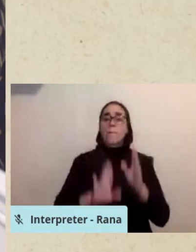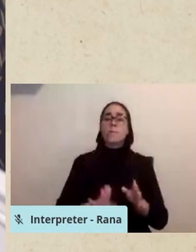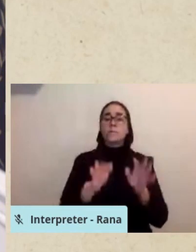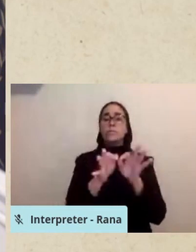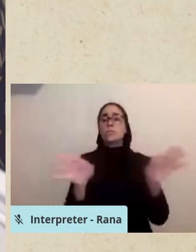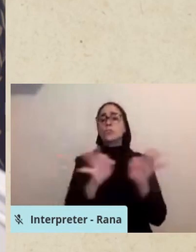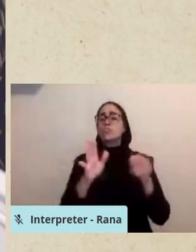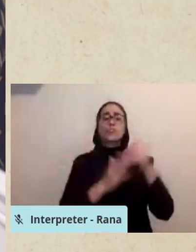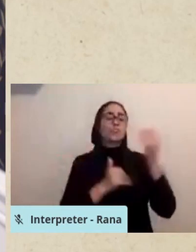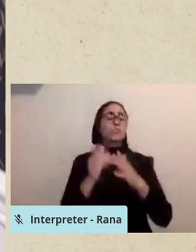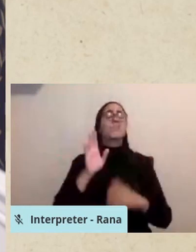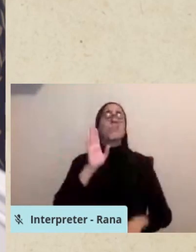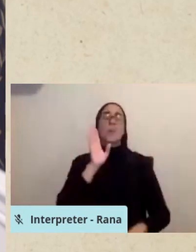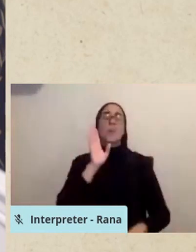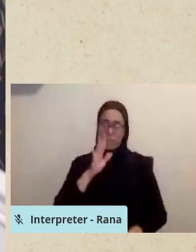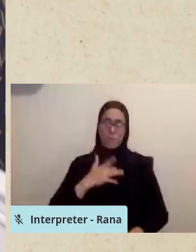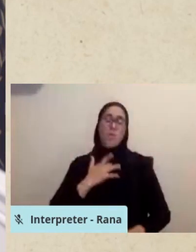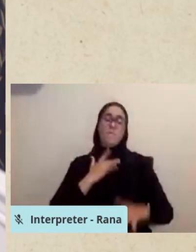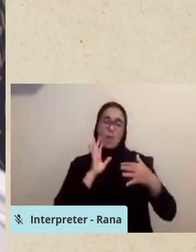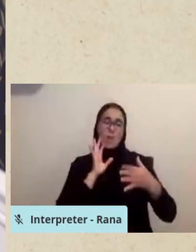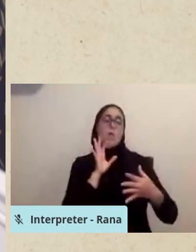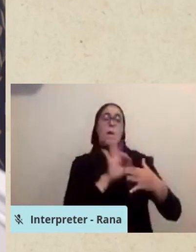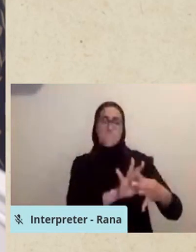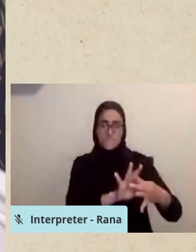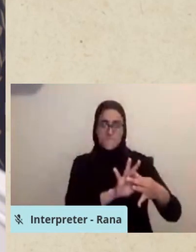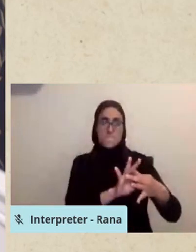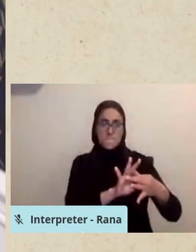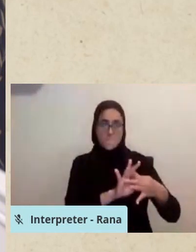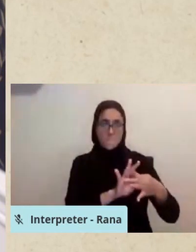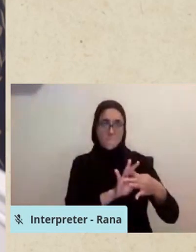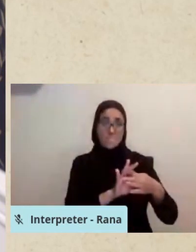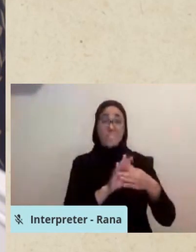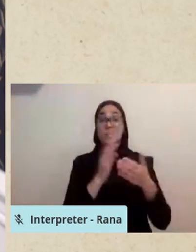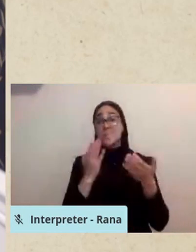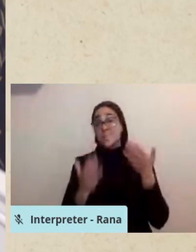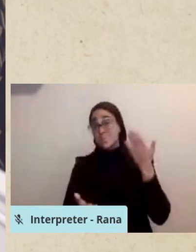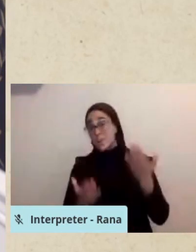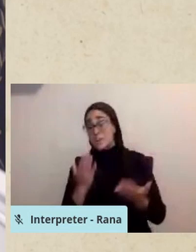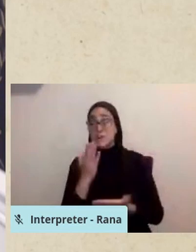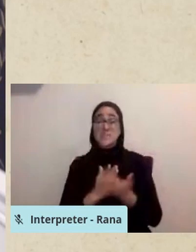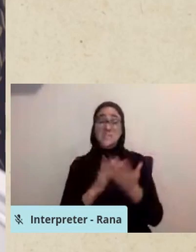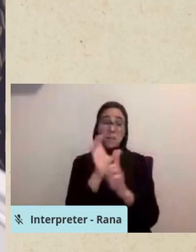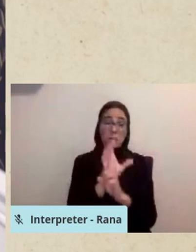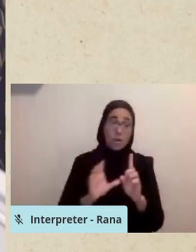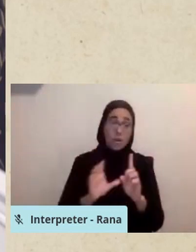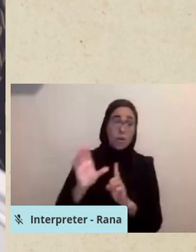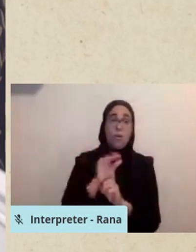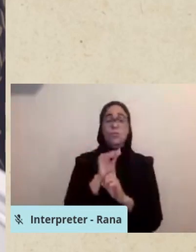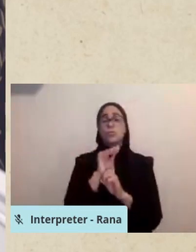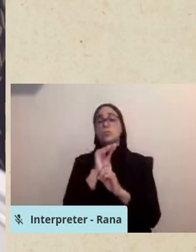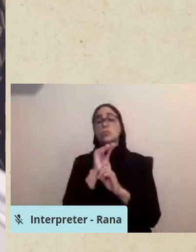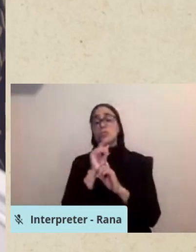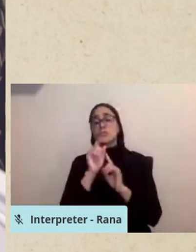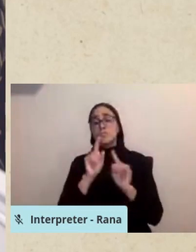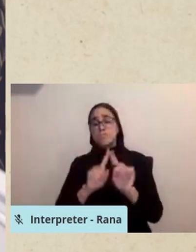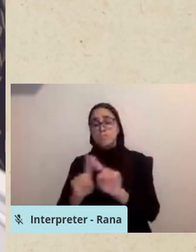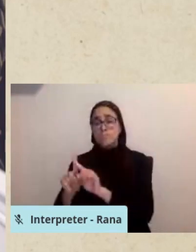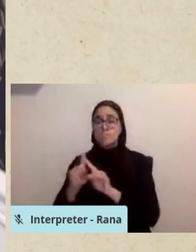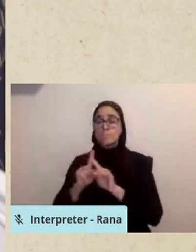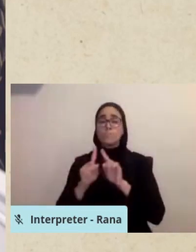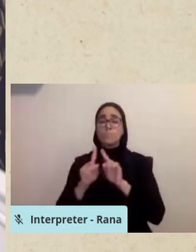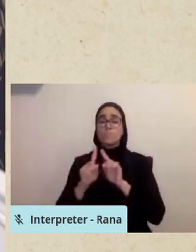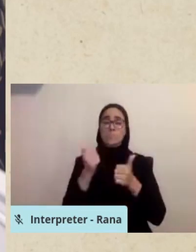be familiar with and hopefully find meaningful. There might be some cultural differences over which passages from the Qur'an are most